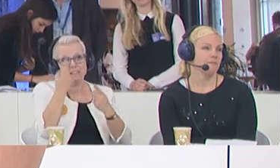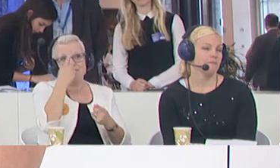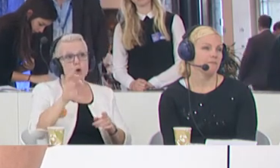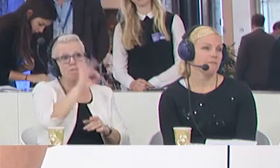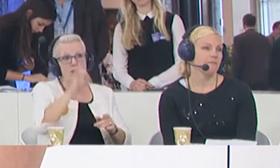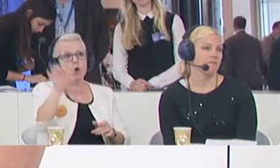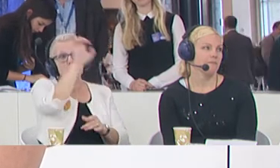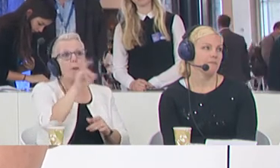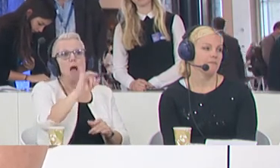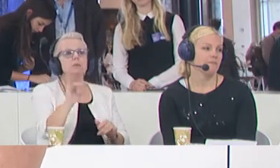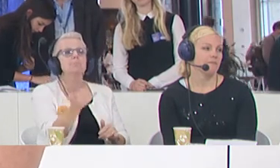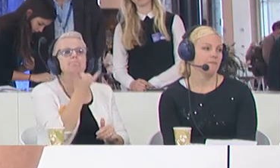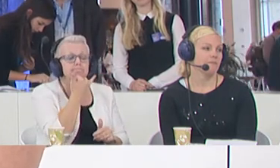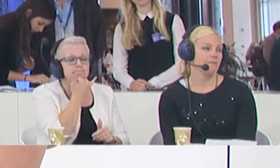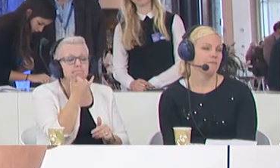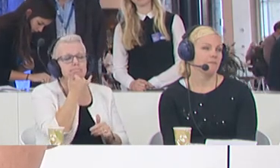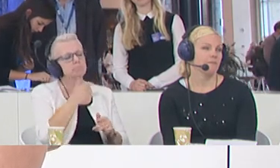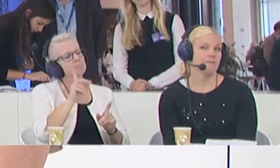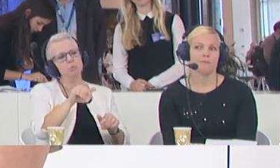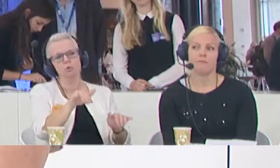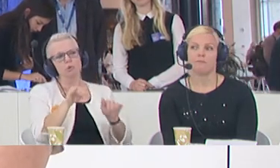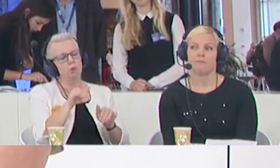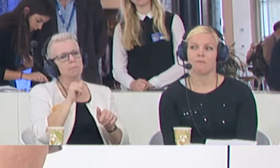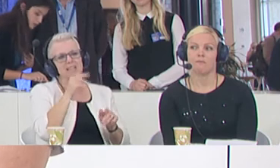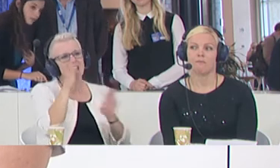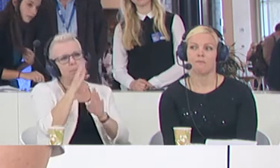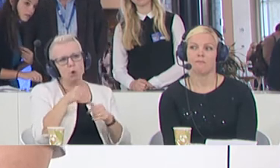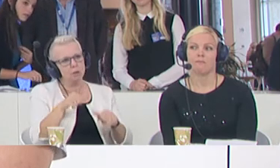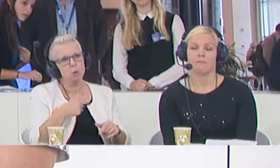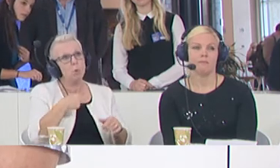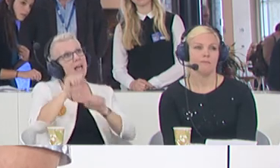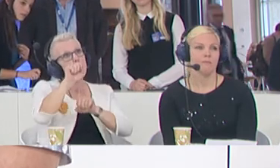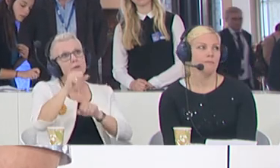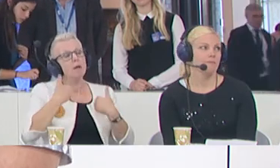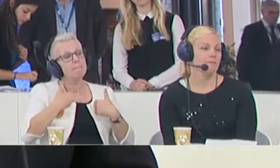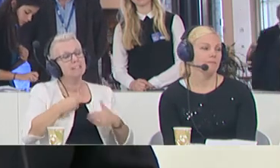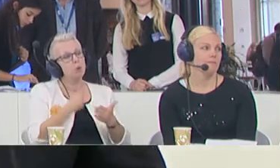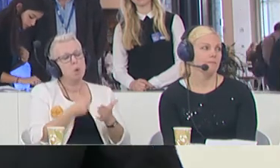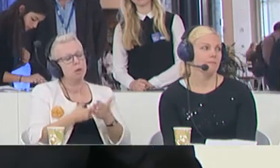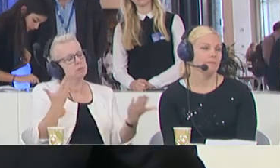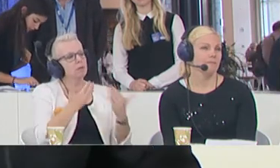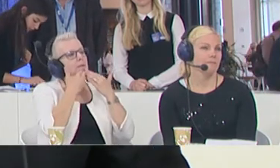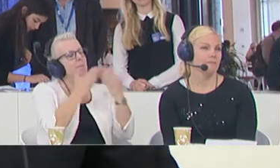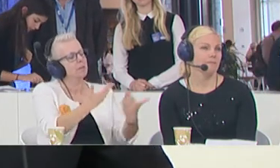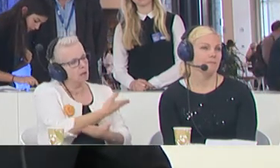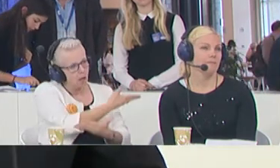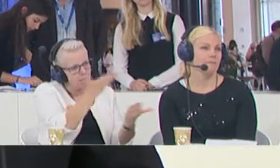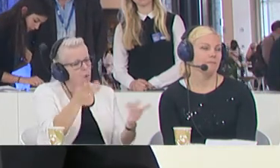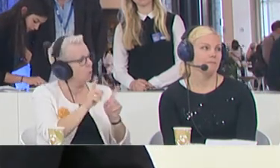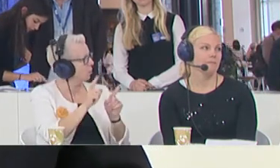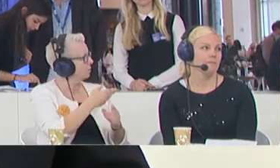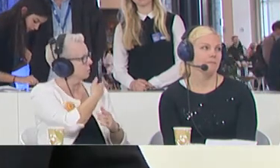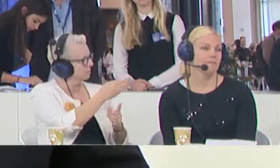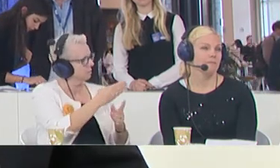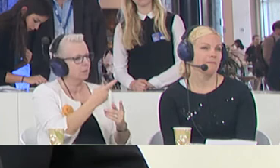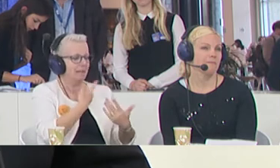then I think we should stop saying hypocritically that we are defending human values. Okay, thank you. I wish we could have brought our students in a little more, but